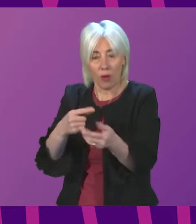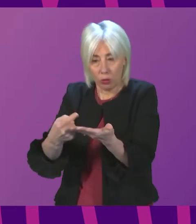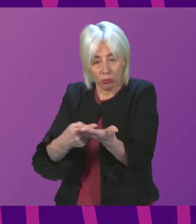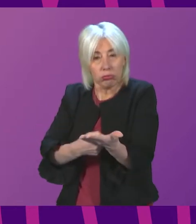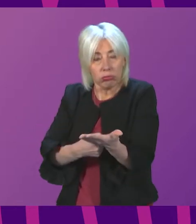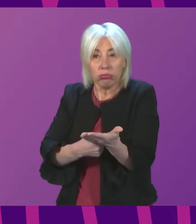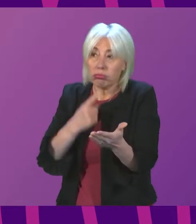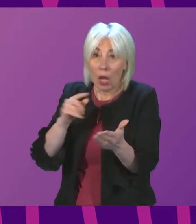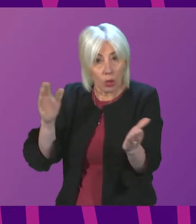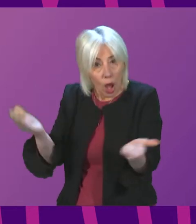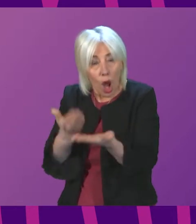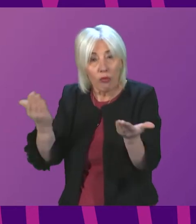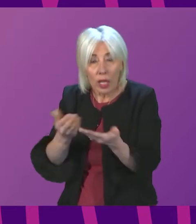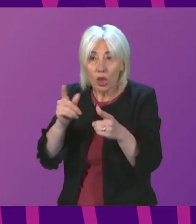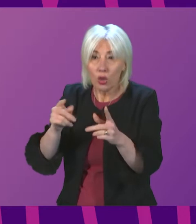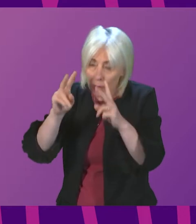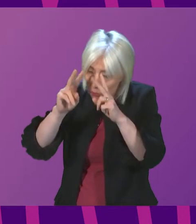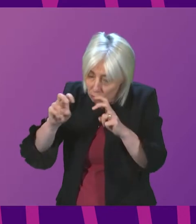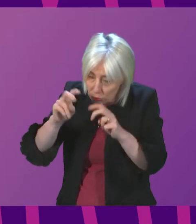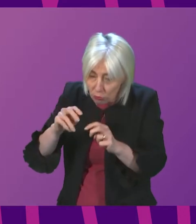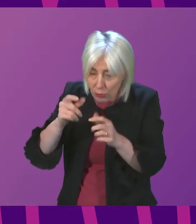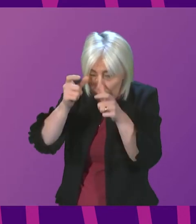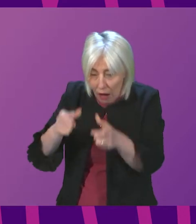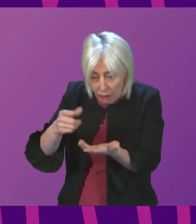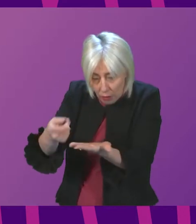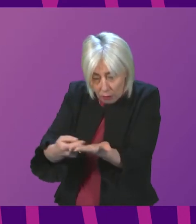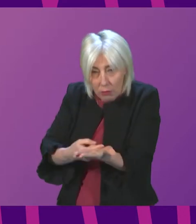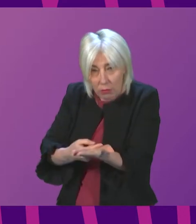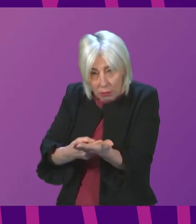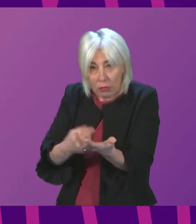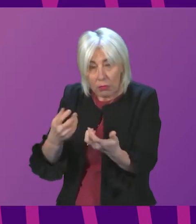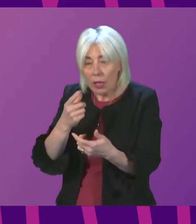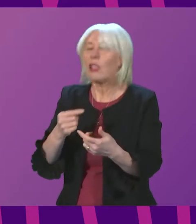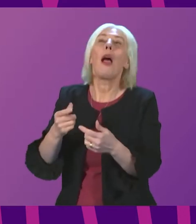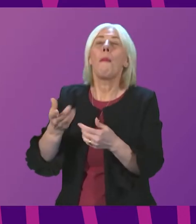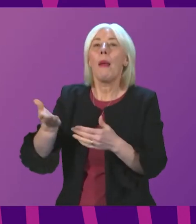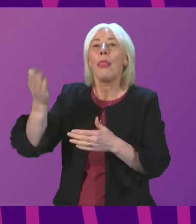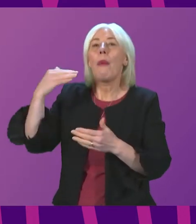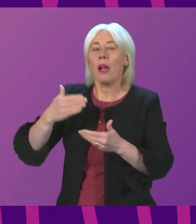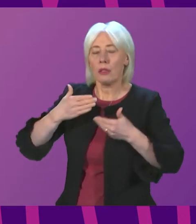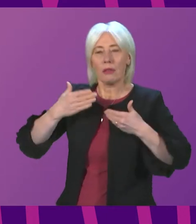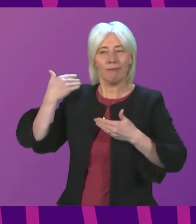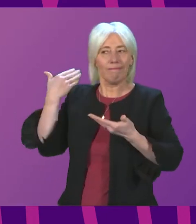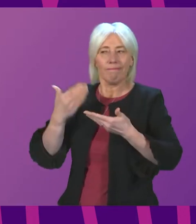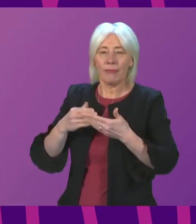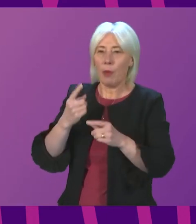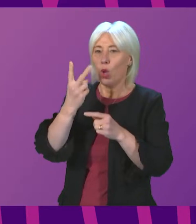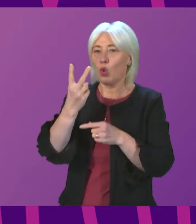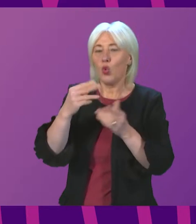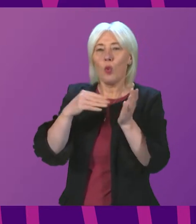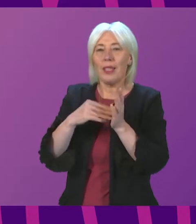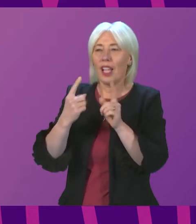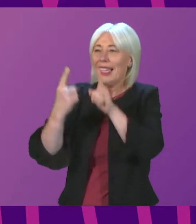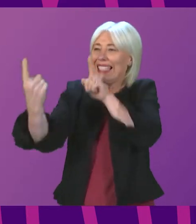as these and I would certainly encourage them to look carefully at doing so. there have been previous phases where, you two metre physical